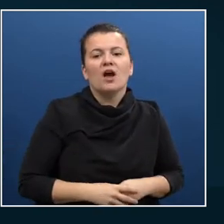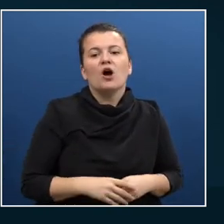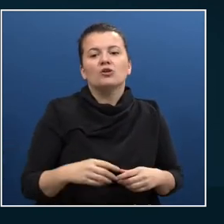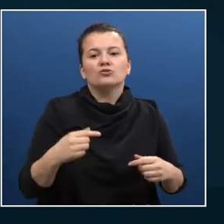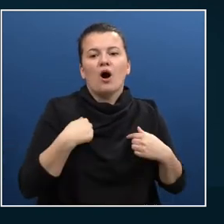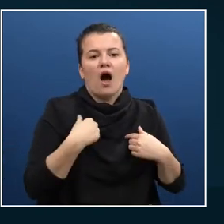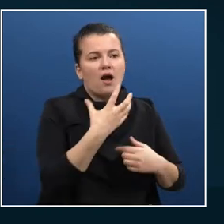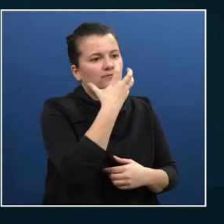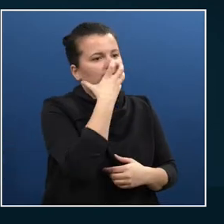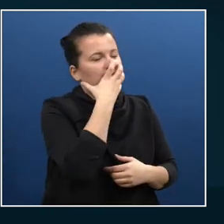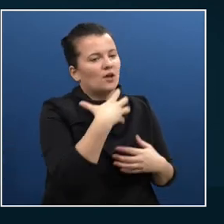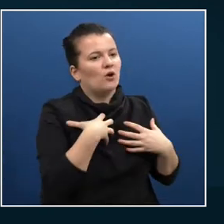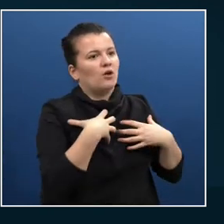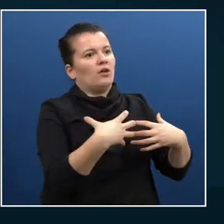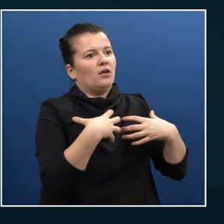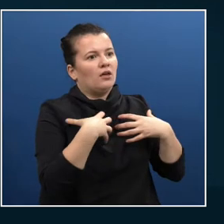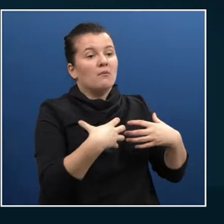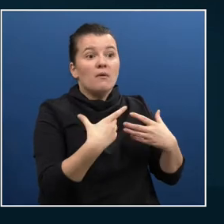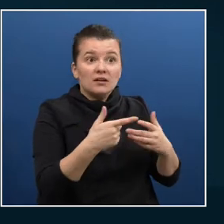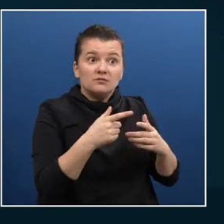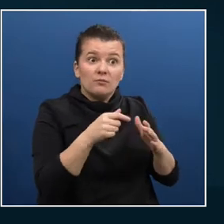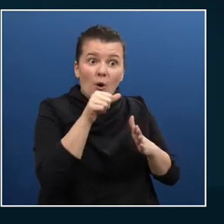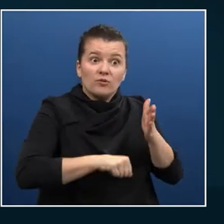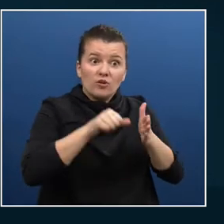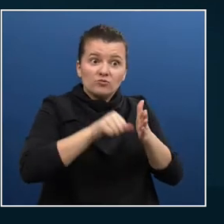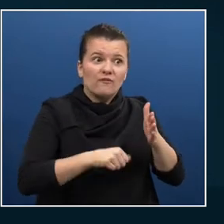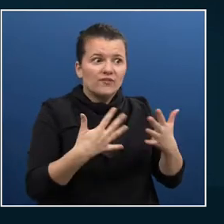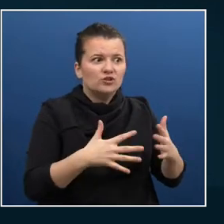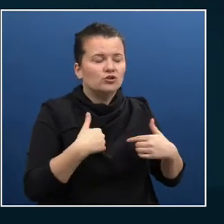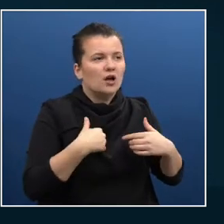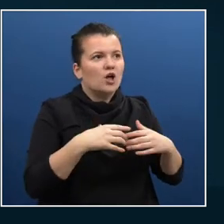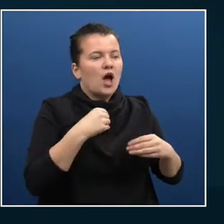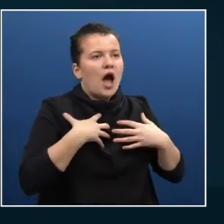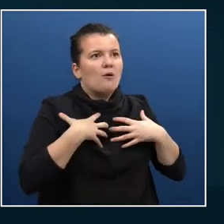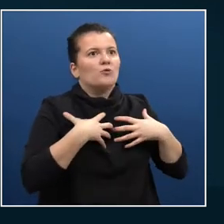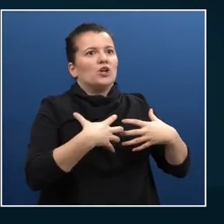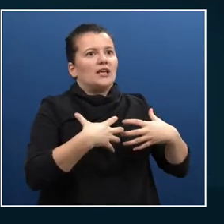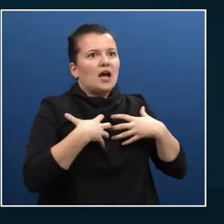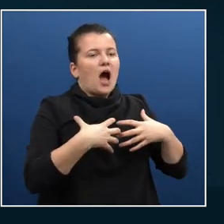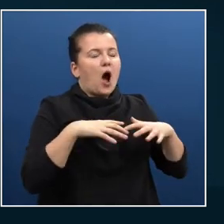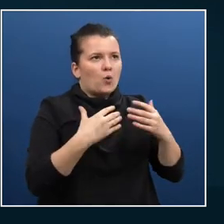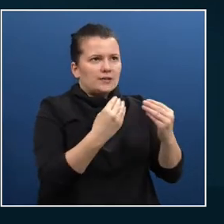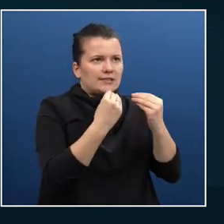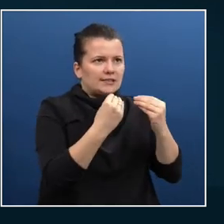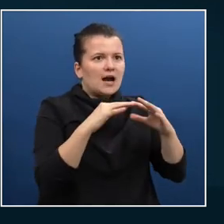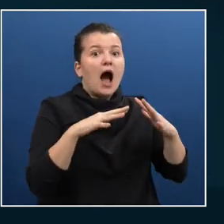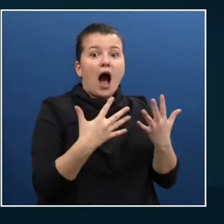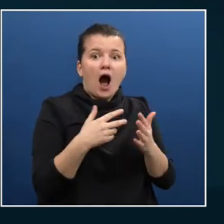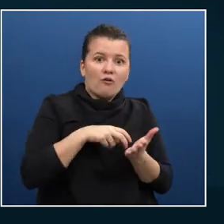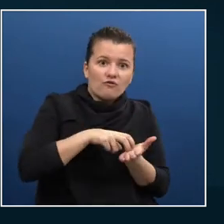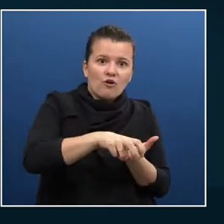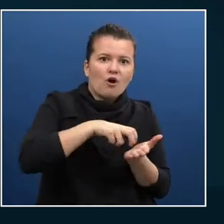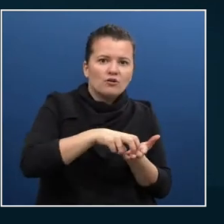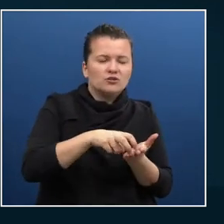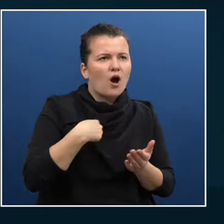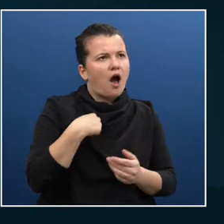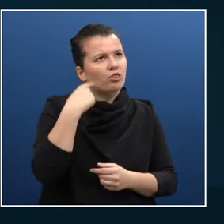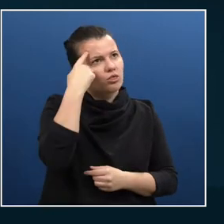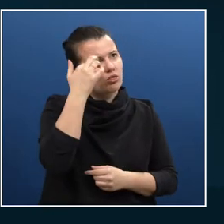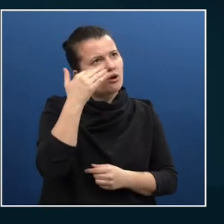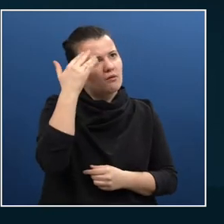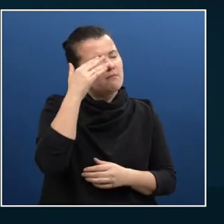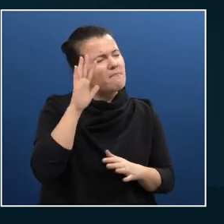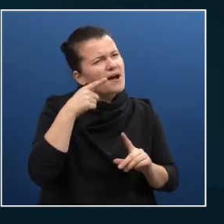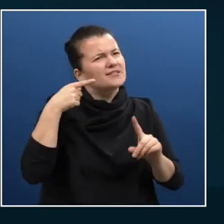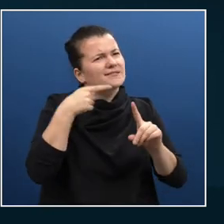learning to breathe and walk again. And I said to myself, you know, this has to be for a reason, this has to be for a purpose. And that mindset,